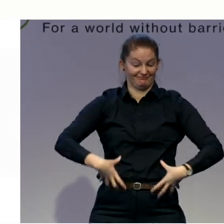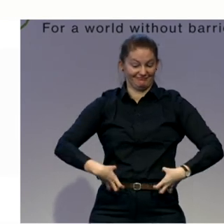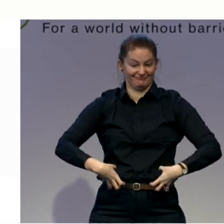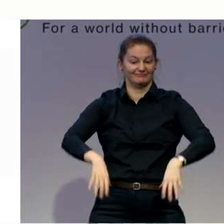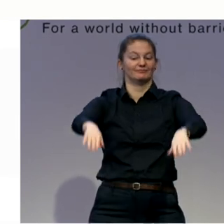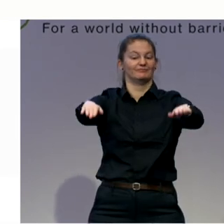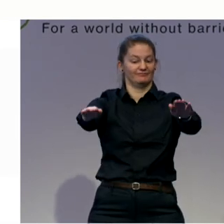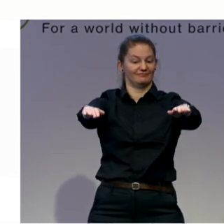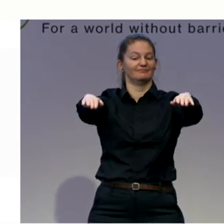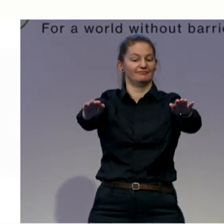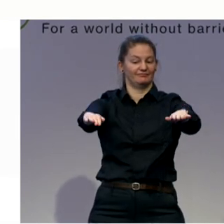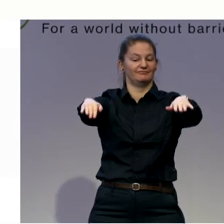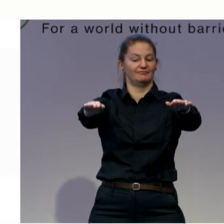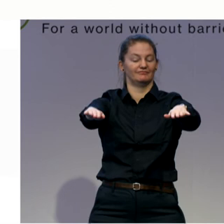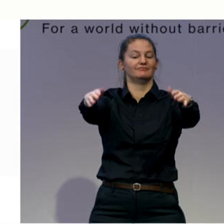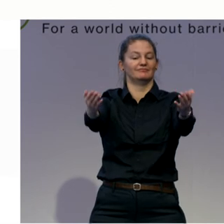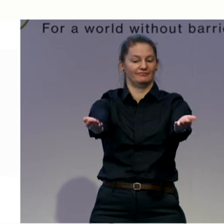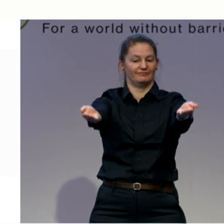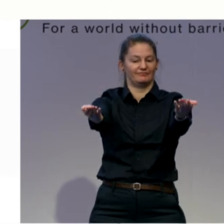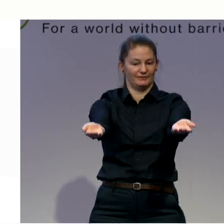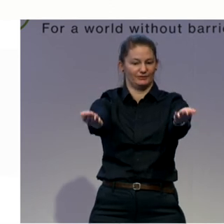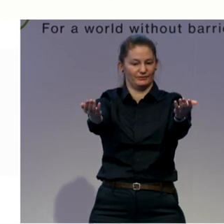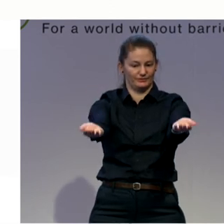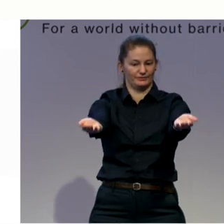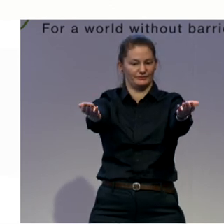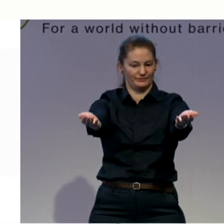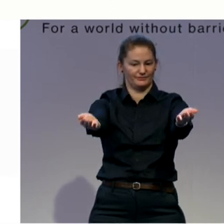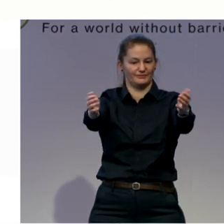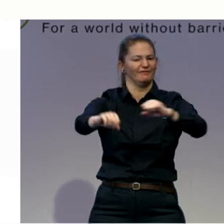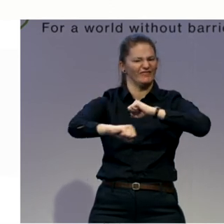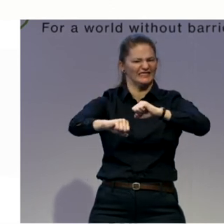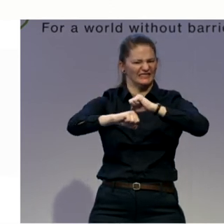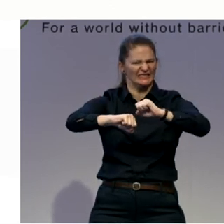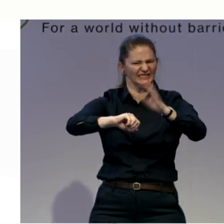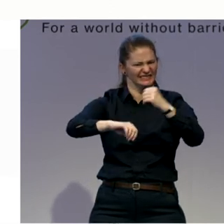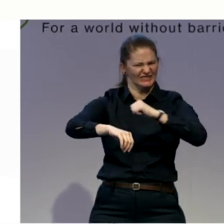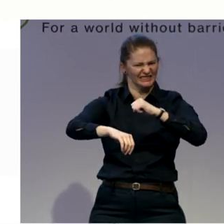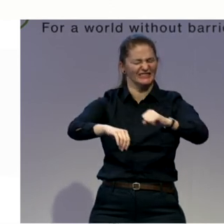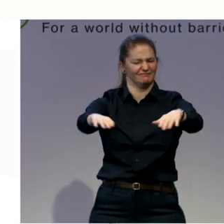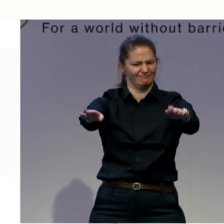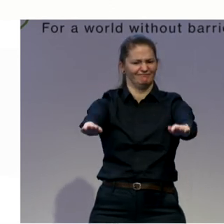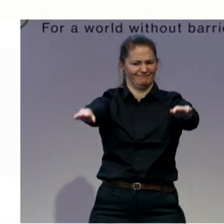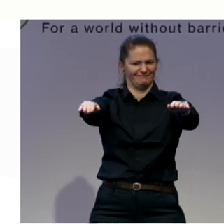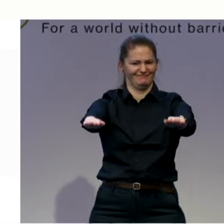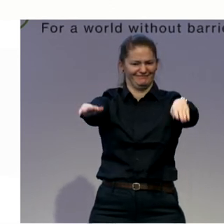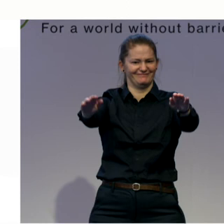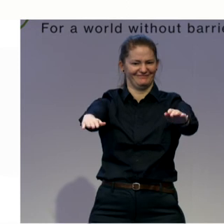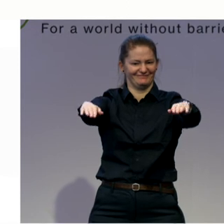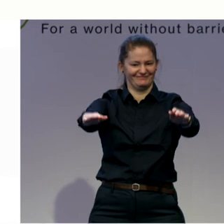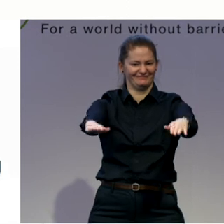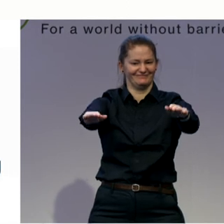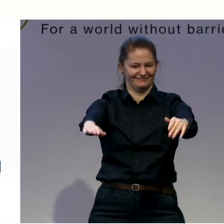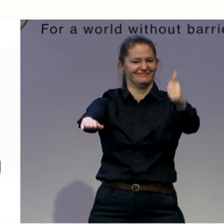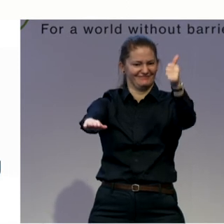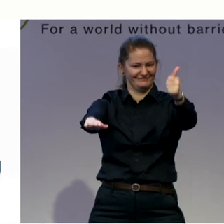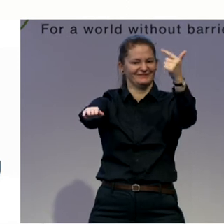Four. Three. Two. One. Stay strong. Five. Four. Three. Two. One. Feel your deltoids. Five. Four. Three. Two. One.